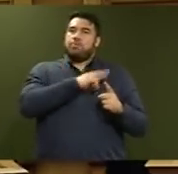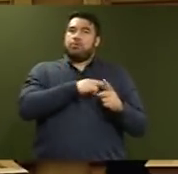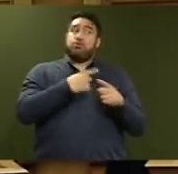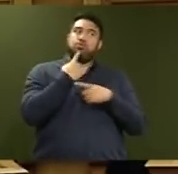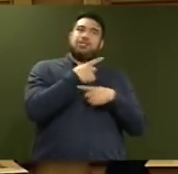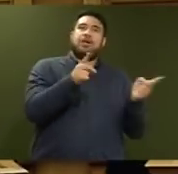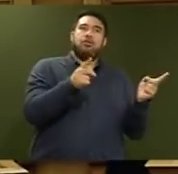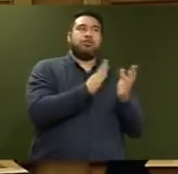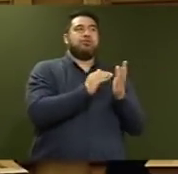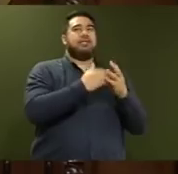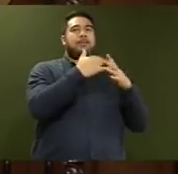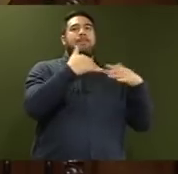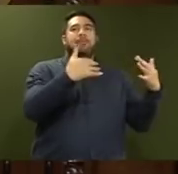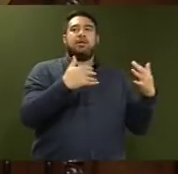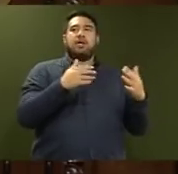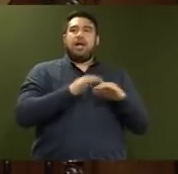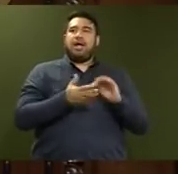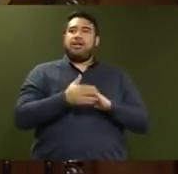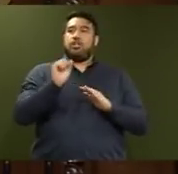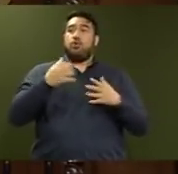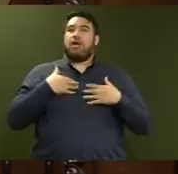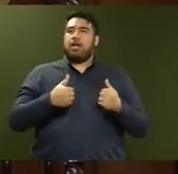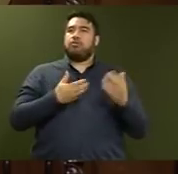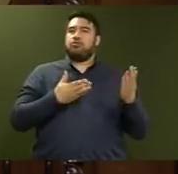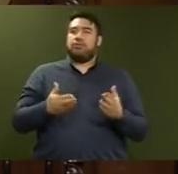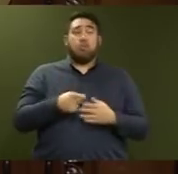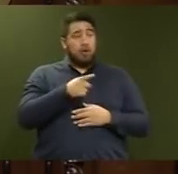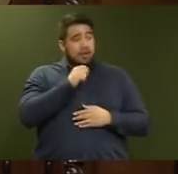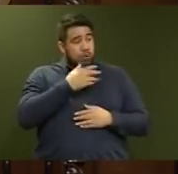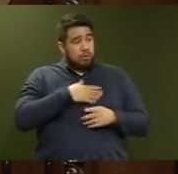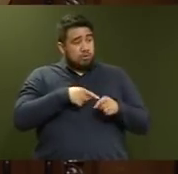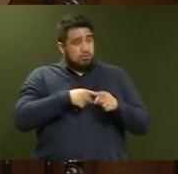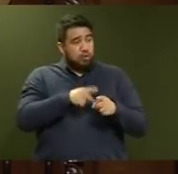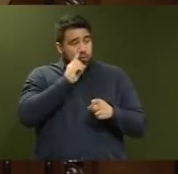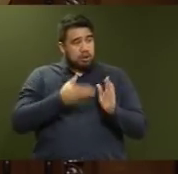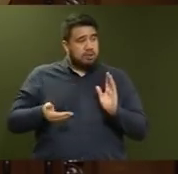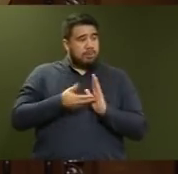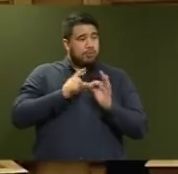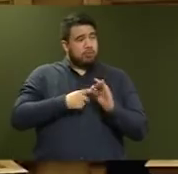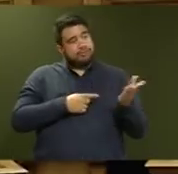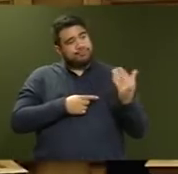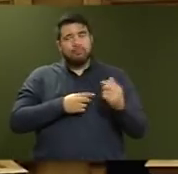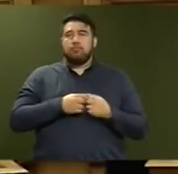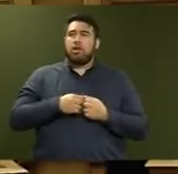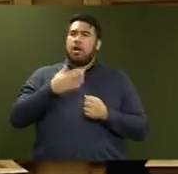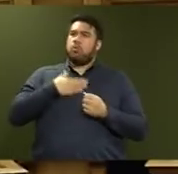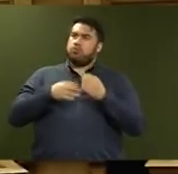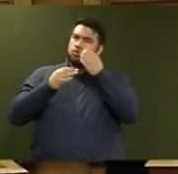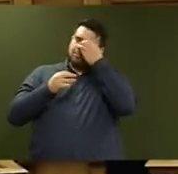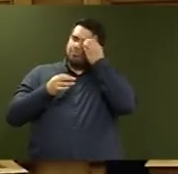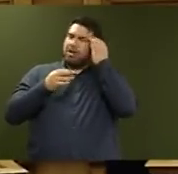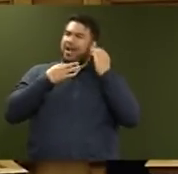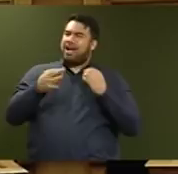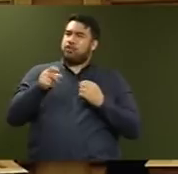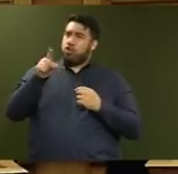health service. if the member wants to continue down that line, he can ask further supplementaries. Does he not believe it appropriate, as Minister of